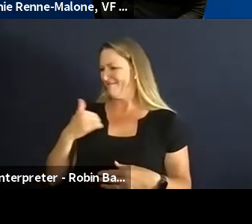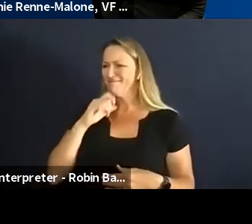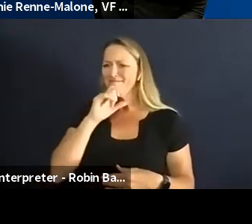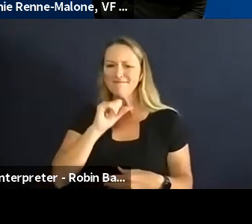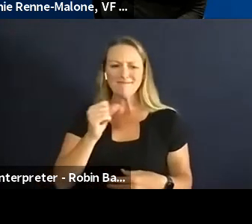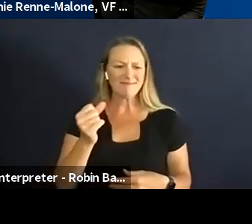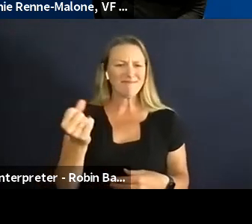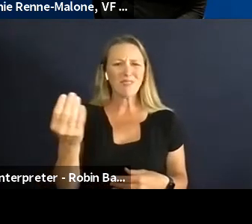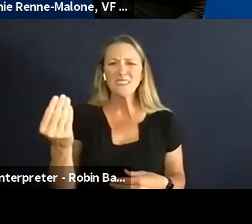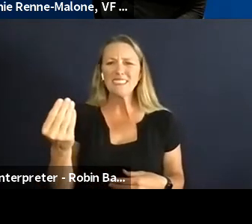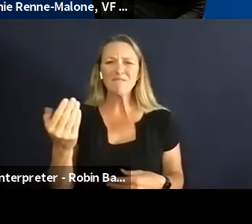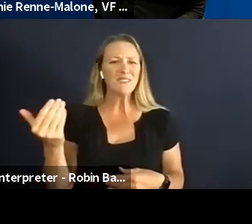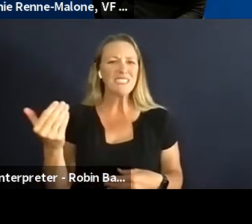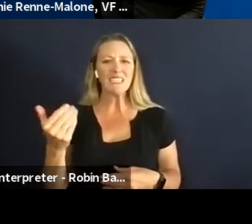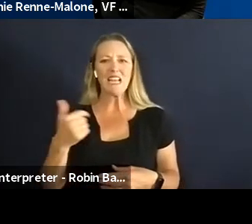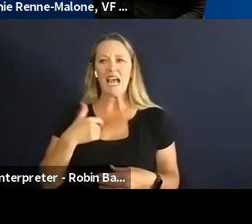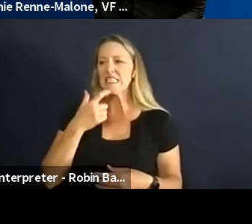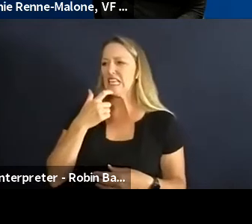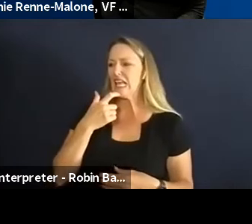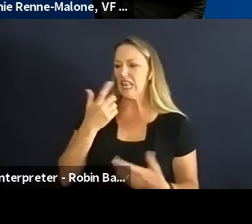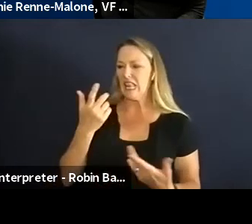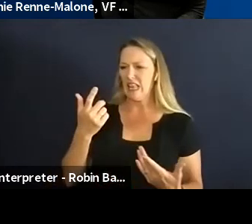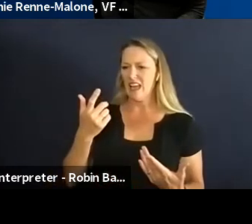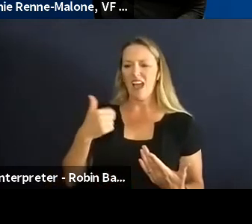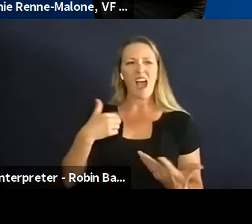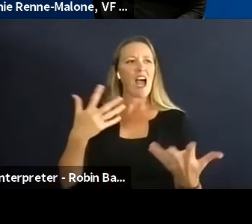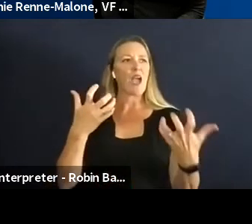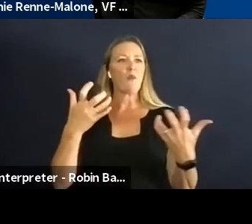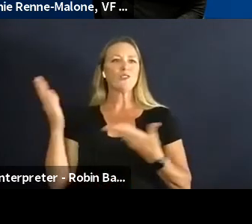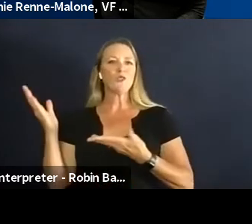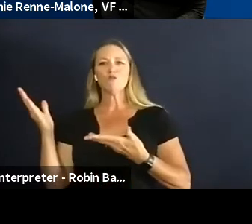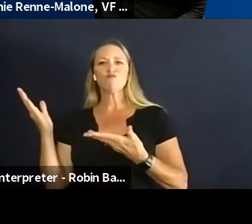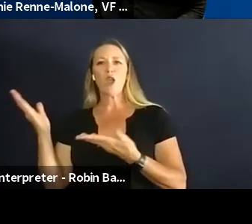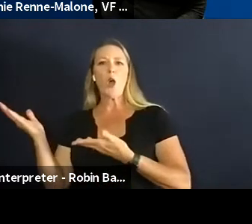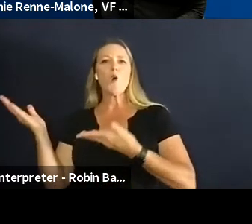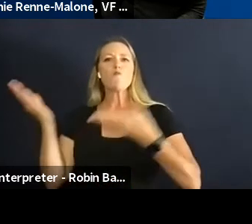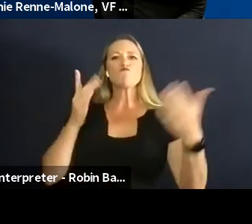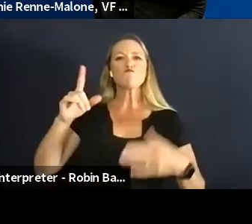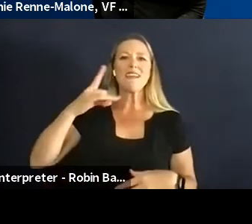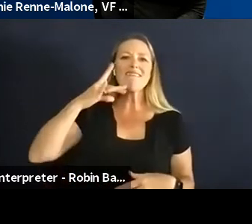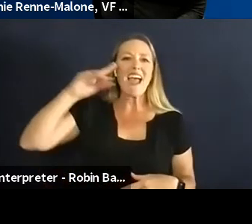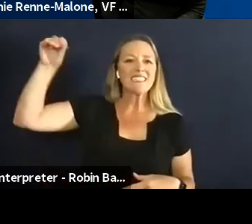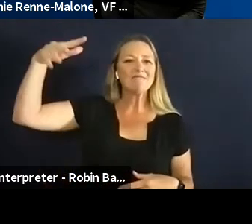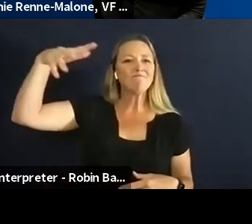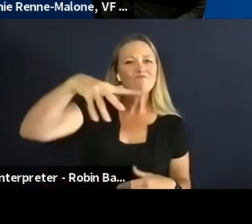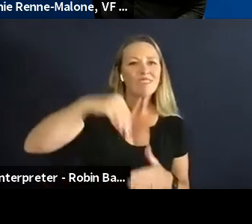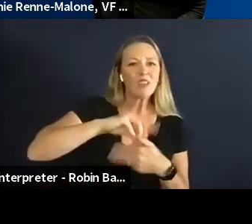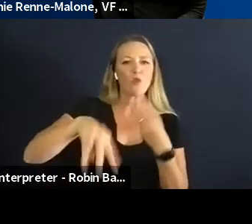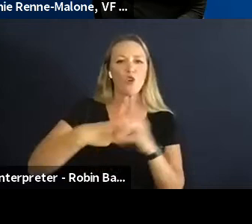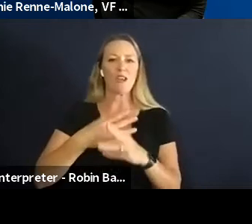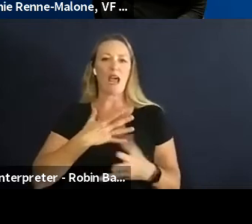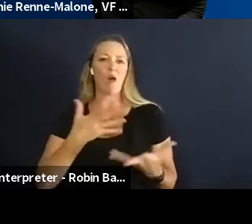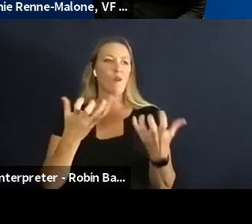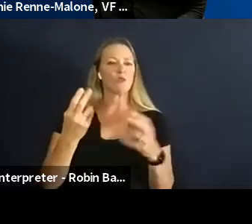14 15 I was just like yeah I just want to bring light into the world I just want to use my voice to uplift people